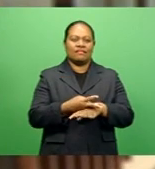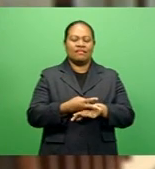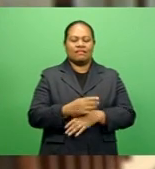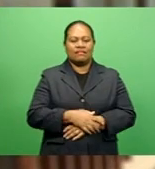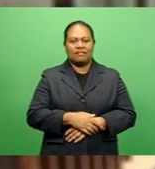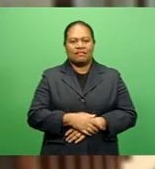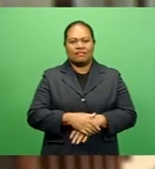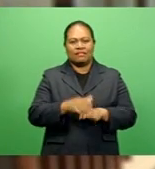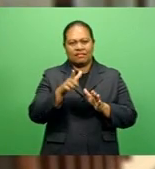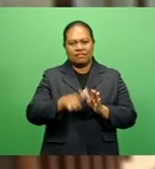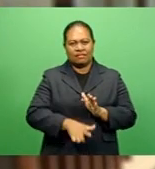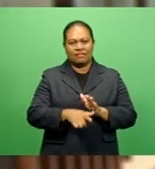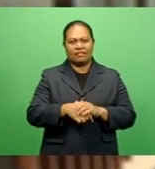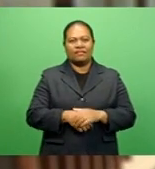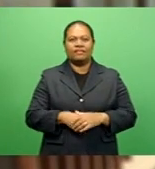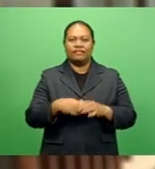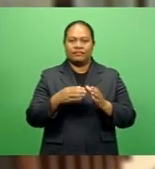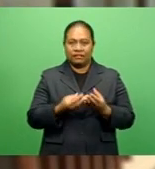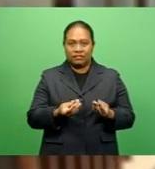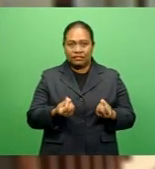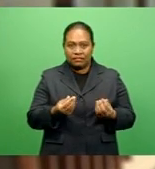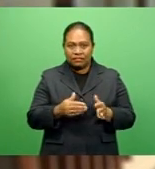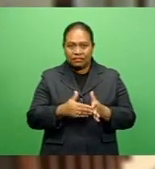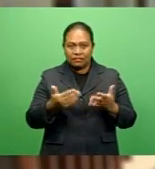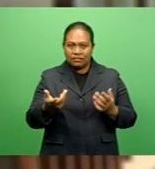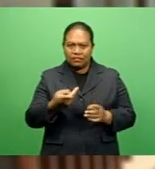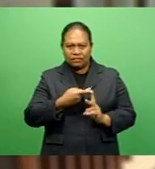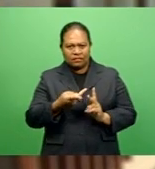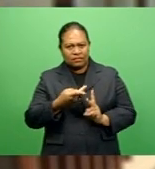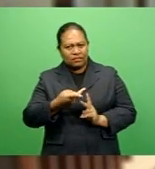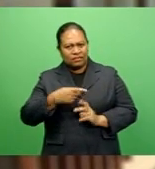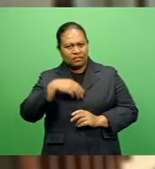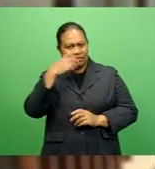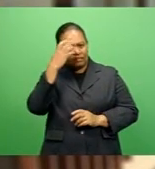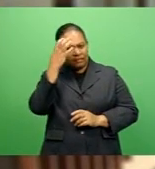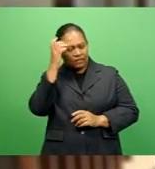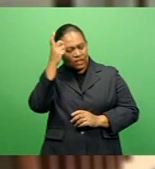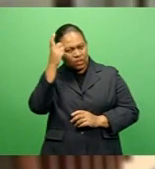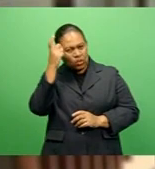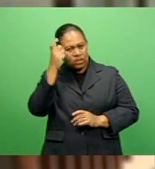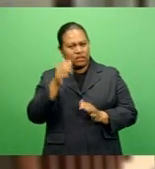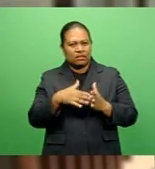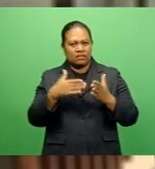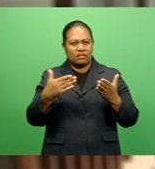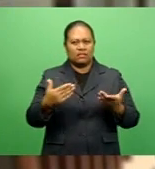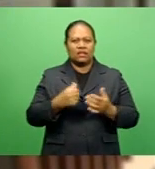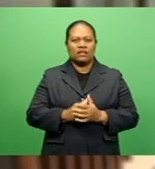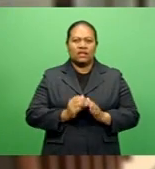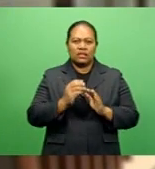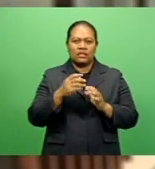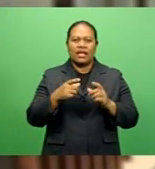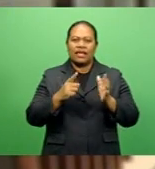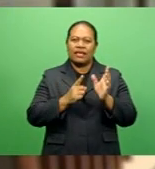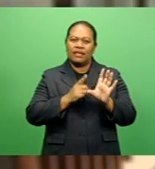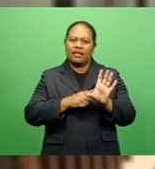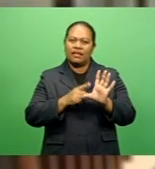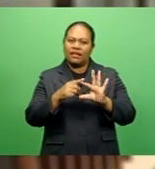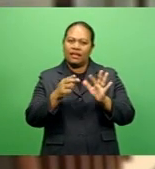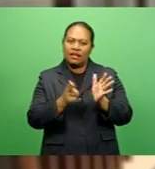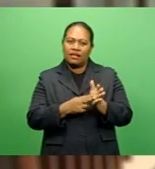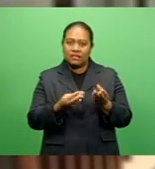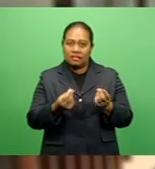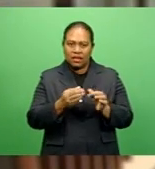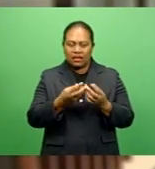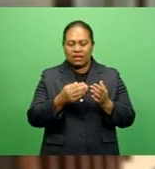greenback. The yen and the dollar are both considered to be safe-haven currencies, and the yen's decline came amid inflation